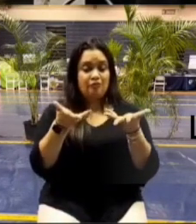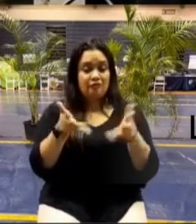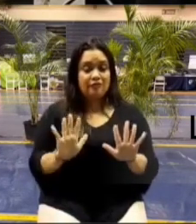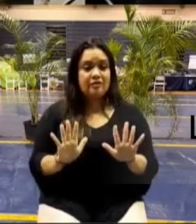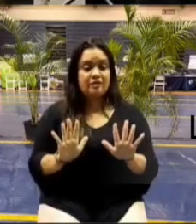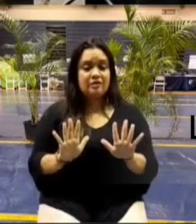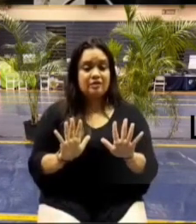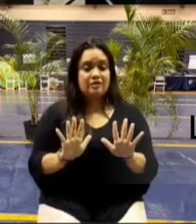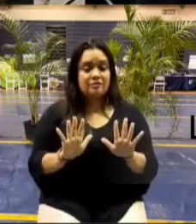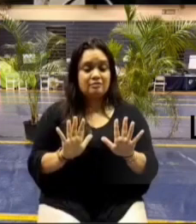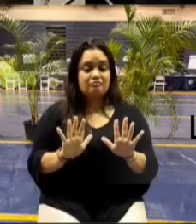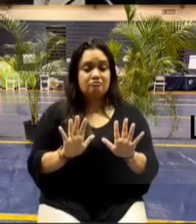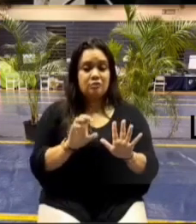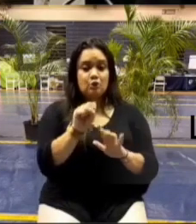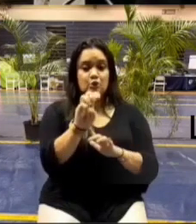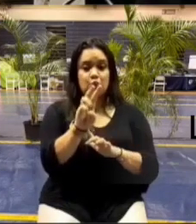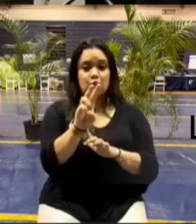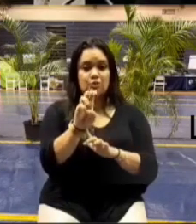sewer survey